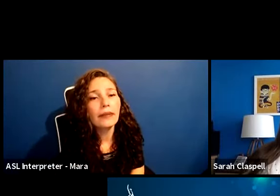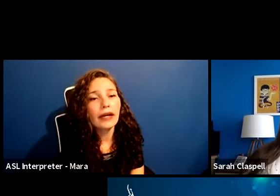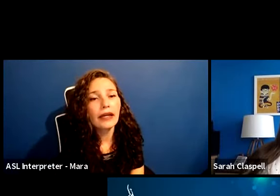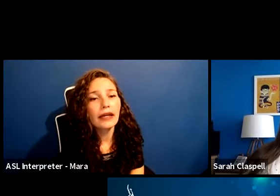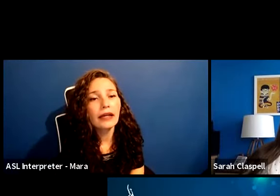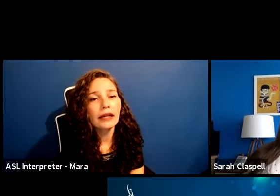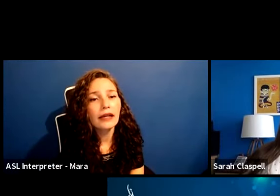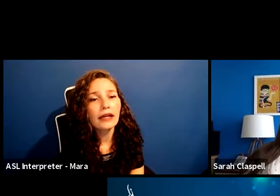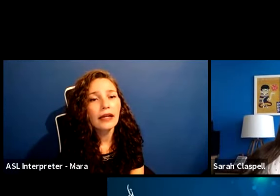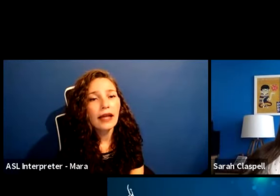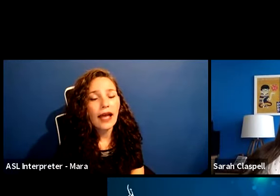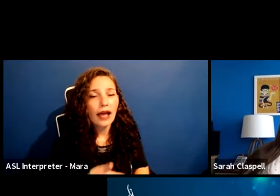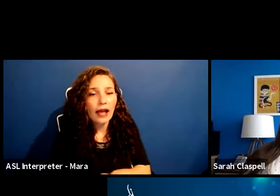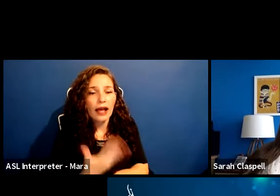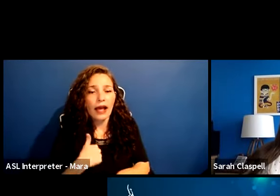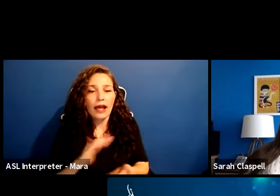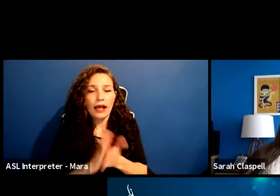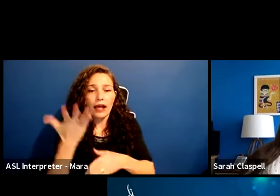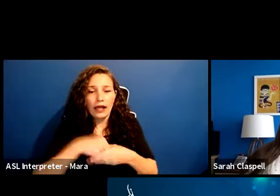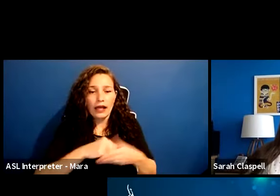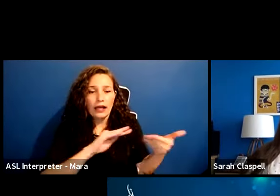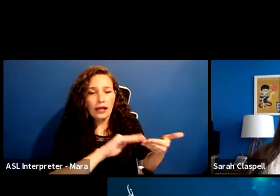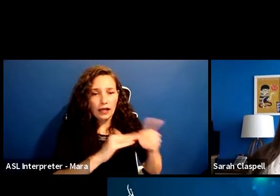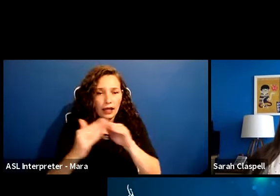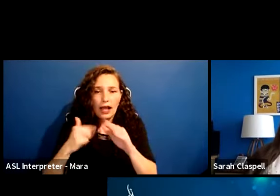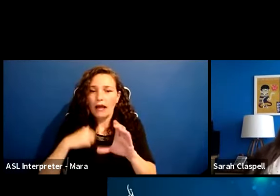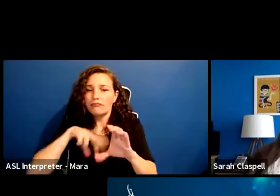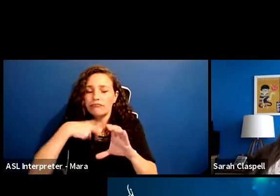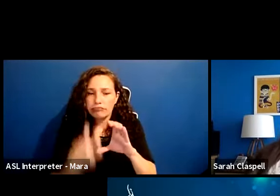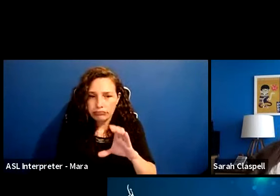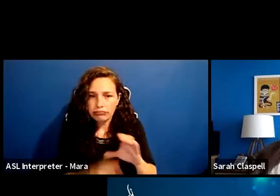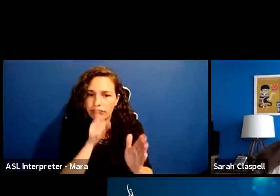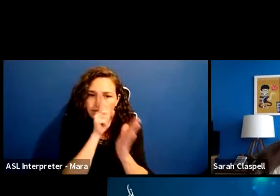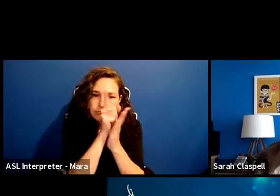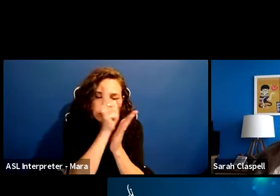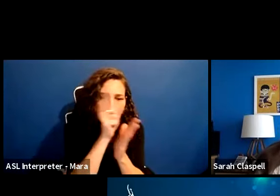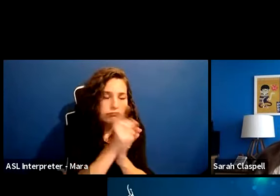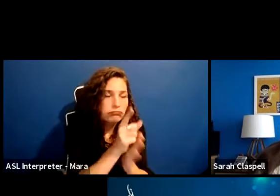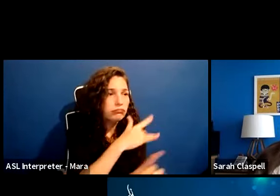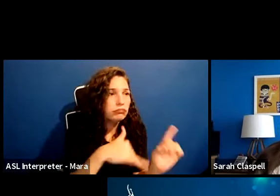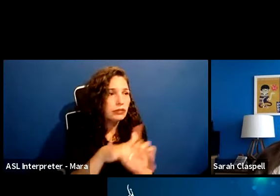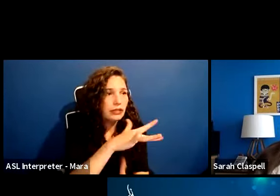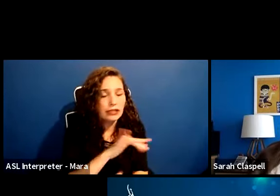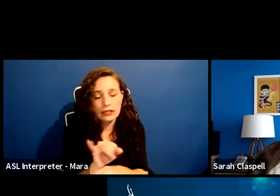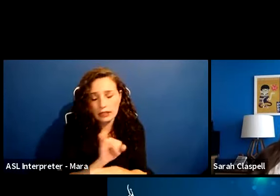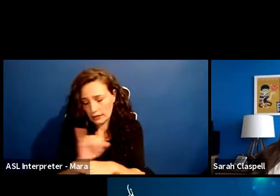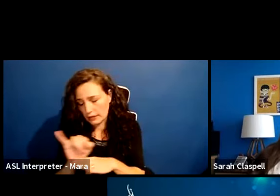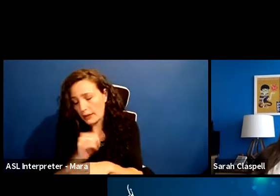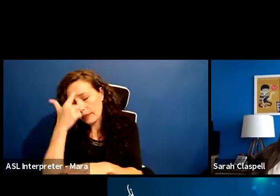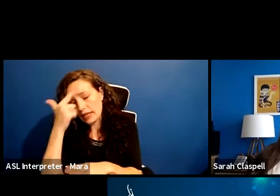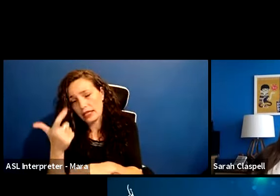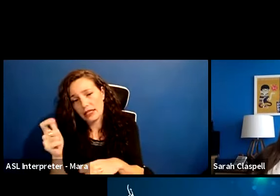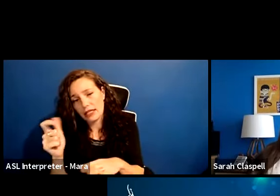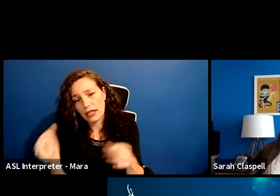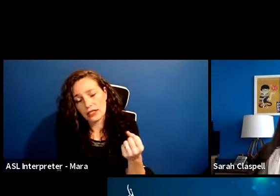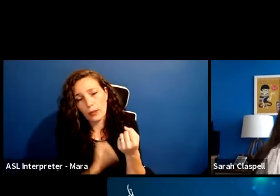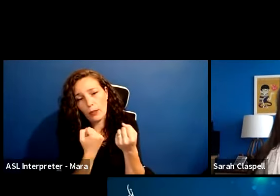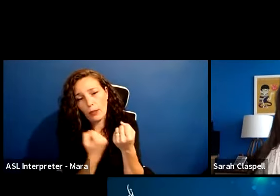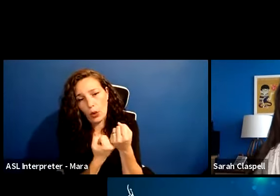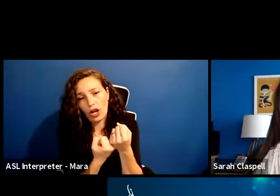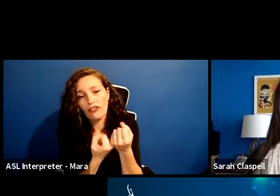community, that's when I really sort of fell in love with this area and this industry because of the support, uh, we got from,